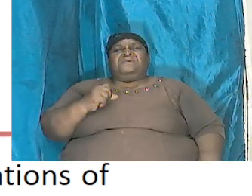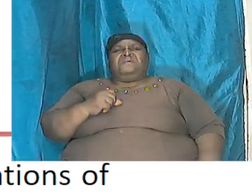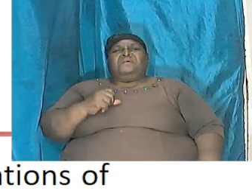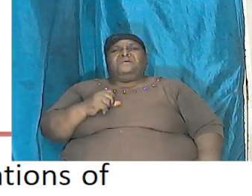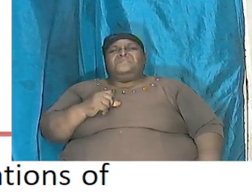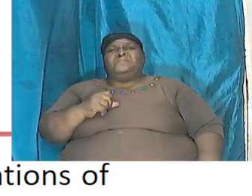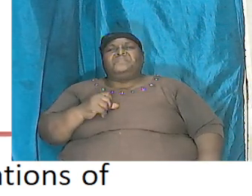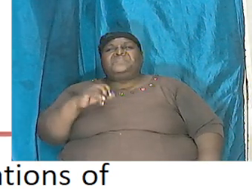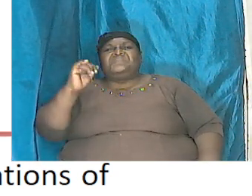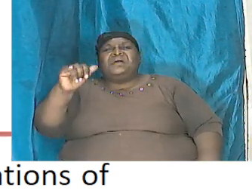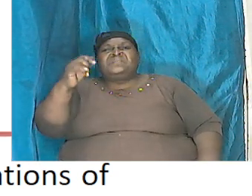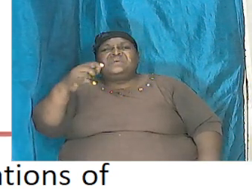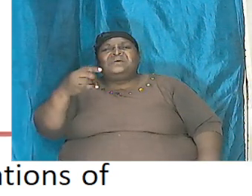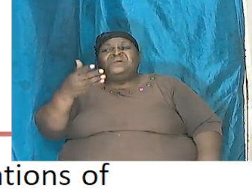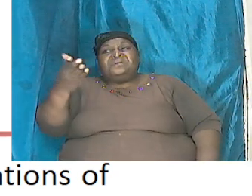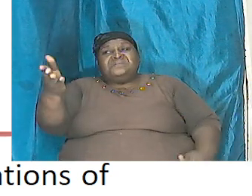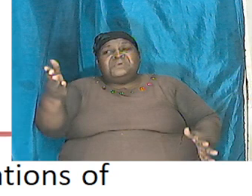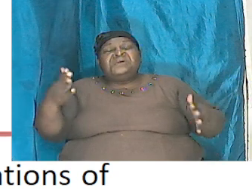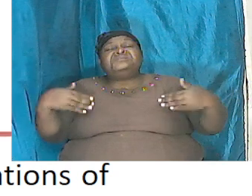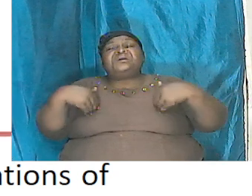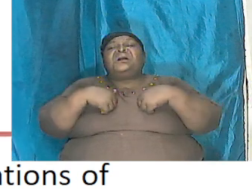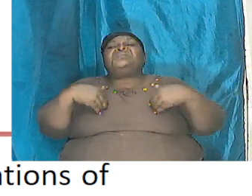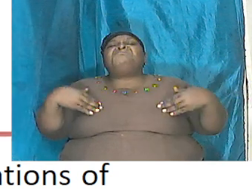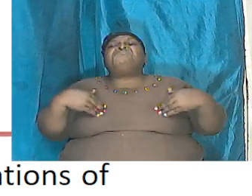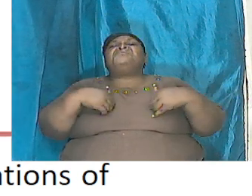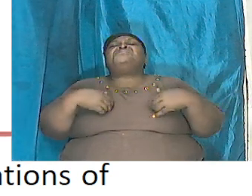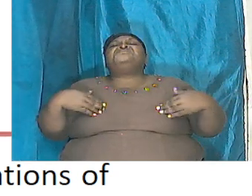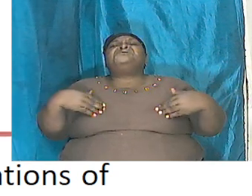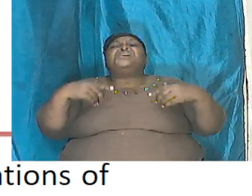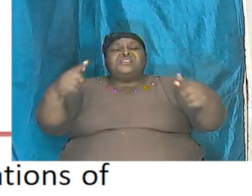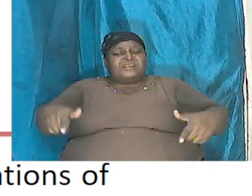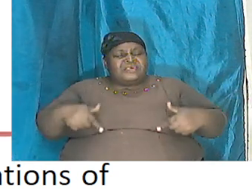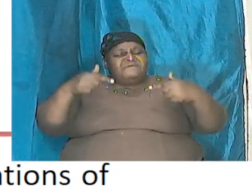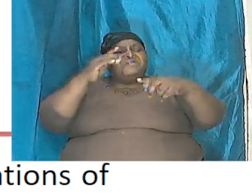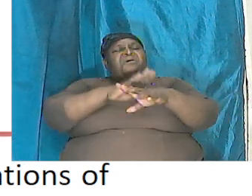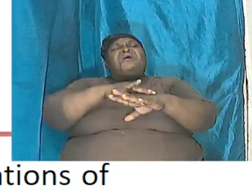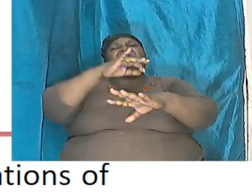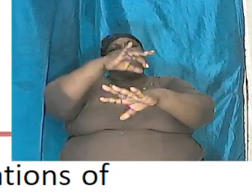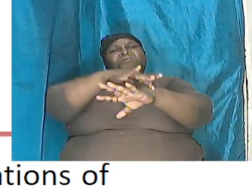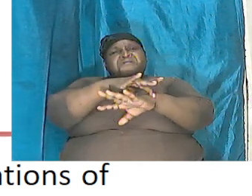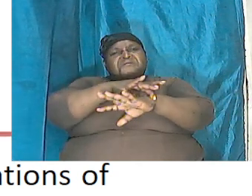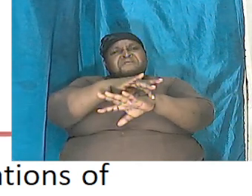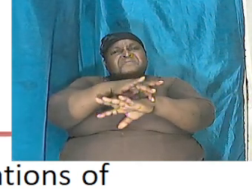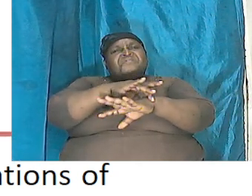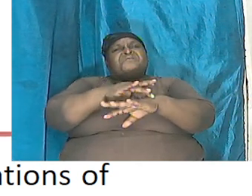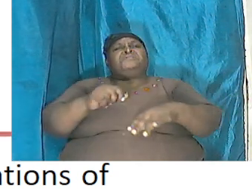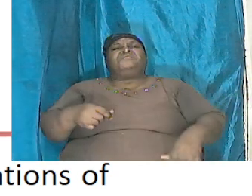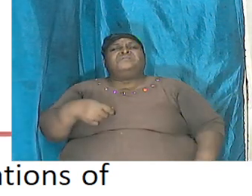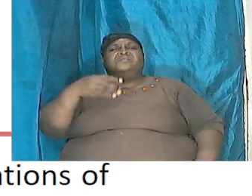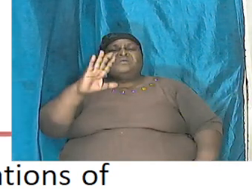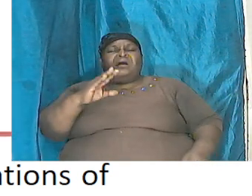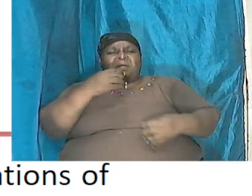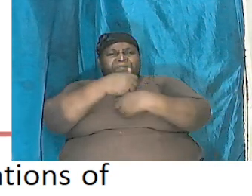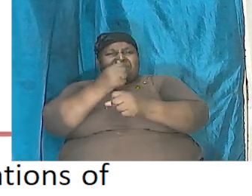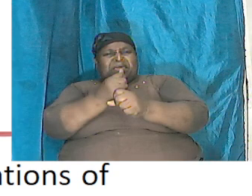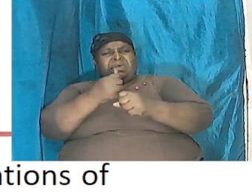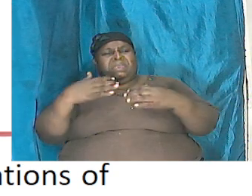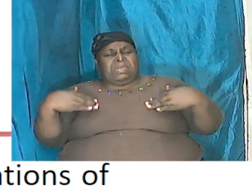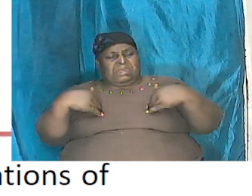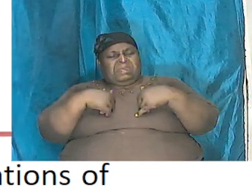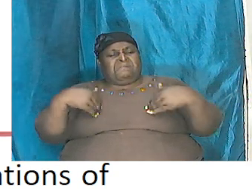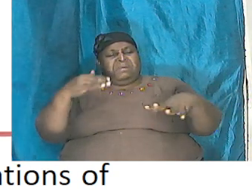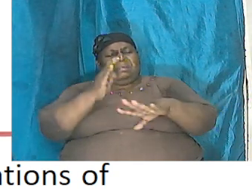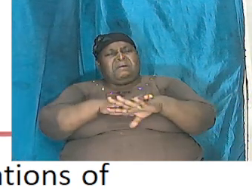that these animals were here what you are saying that God made the land animals on the sixth day cannot be